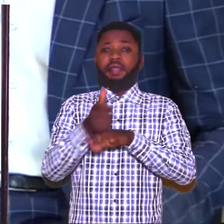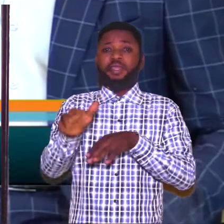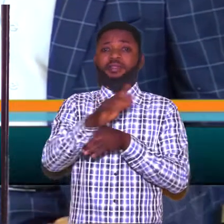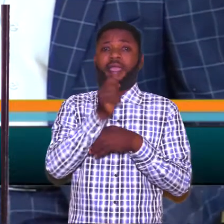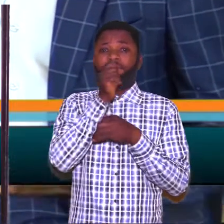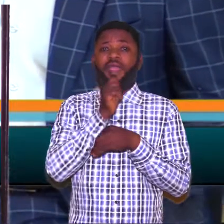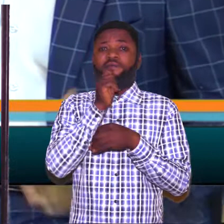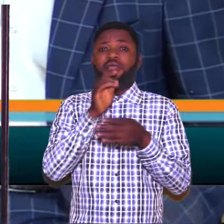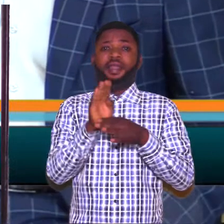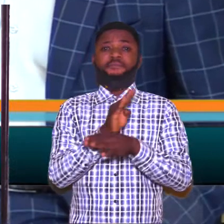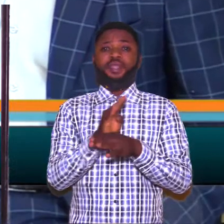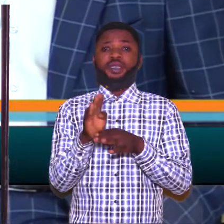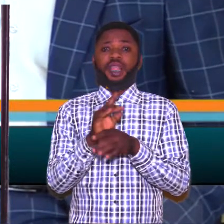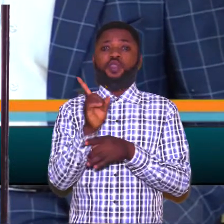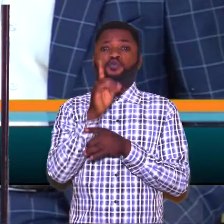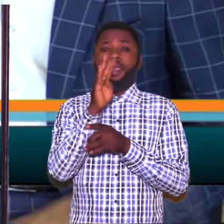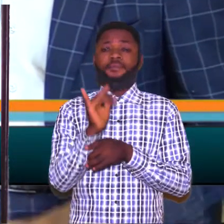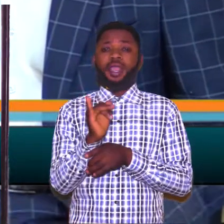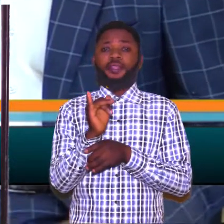establish their private business.